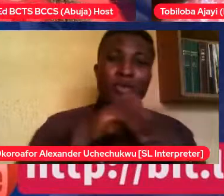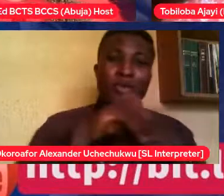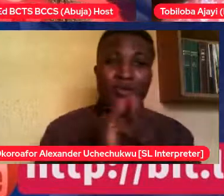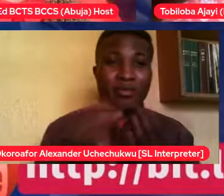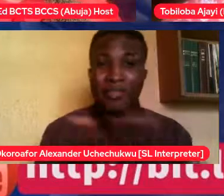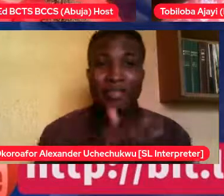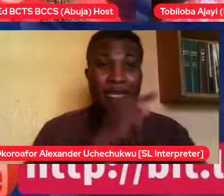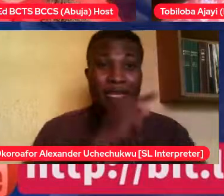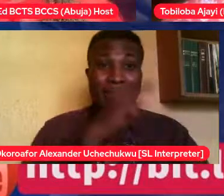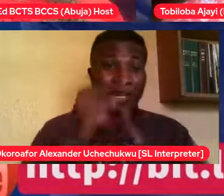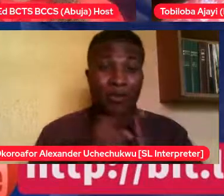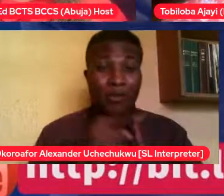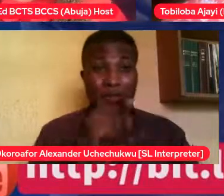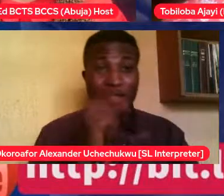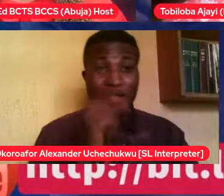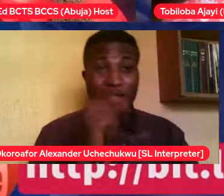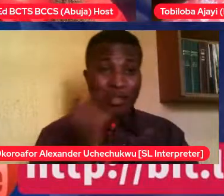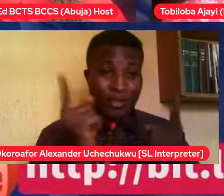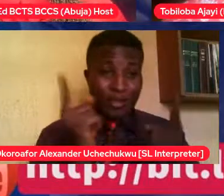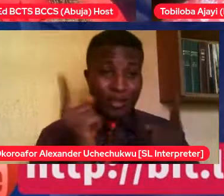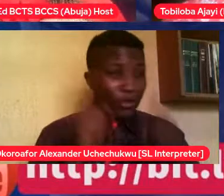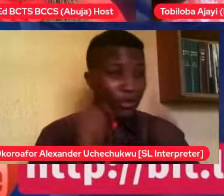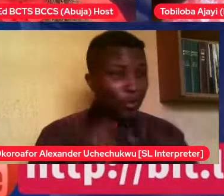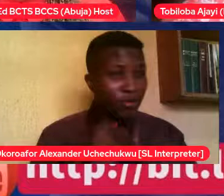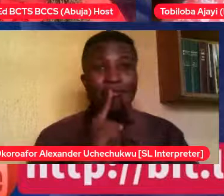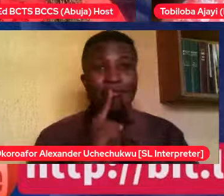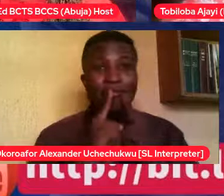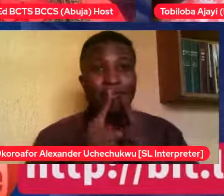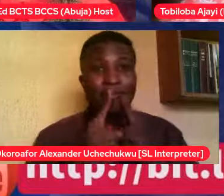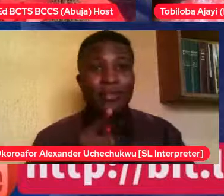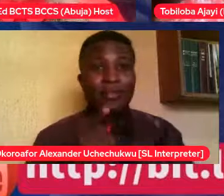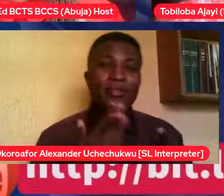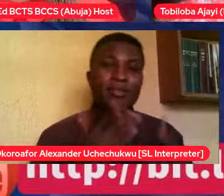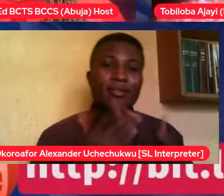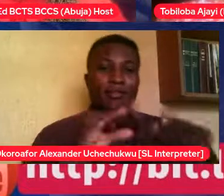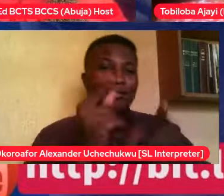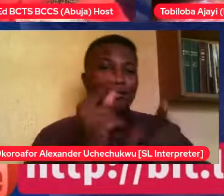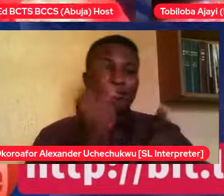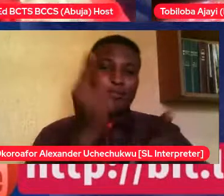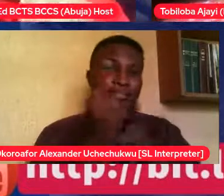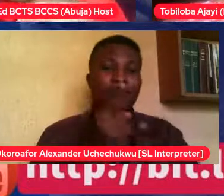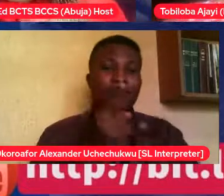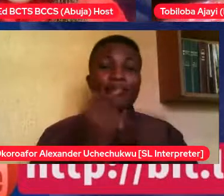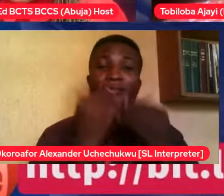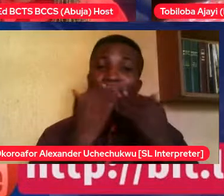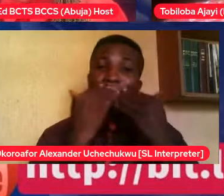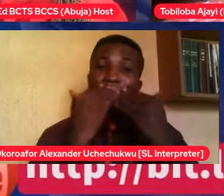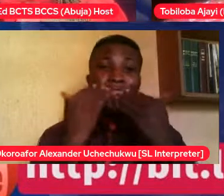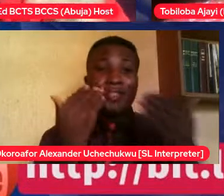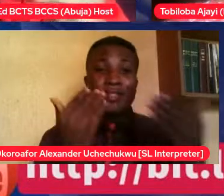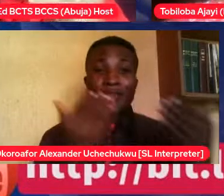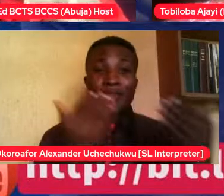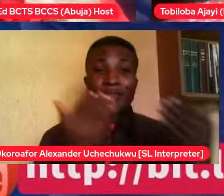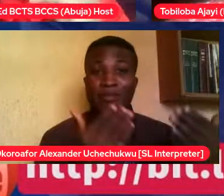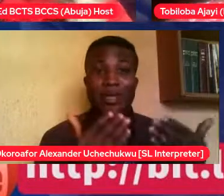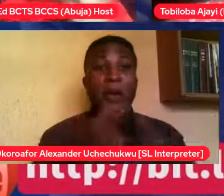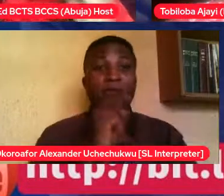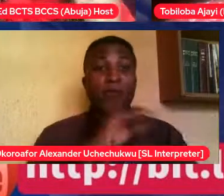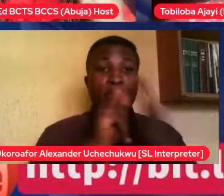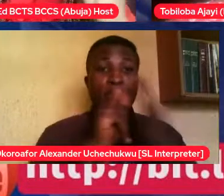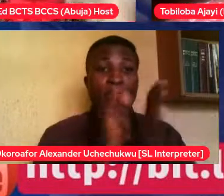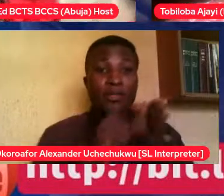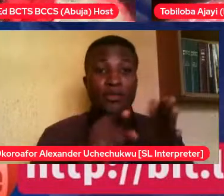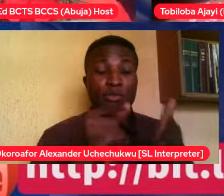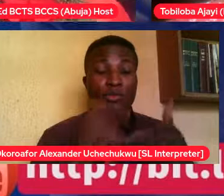Thank you, Antibola Ali, once again. Thank you, Toby. And from all that you've said, for me, you said it, whether a